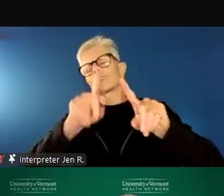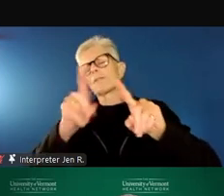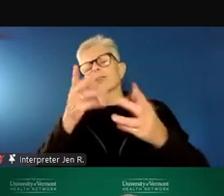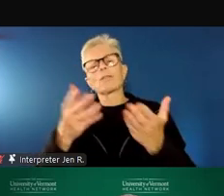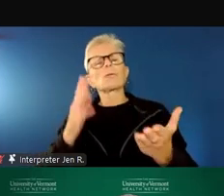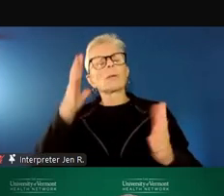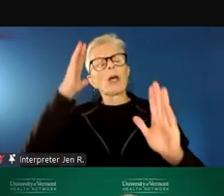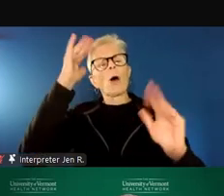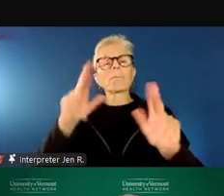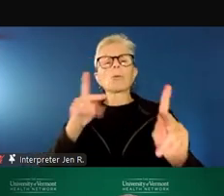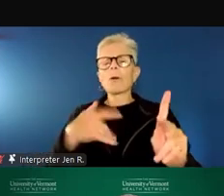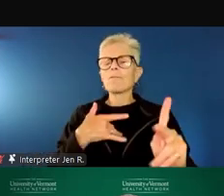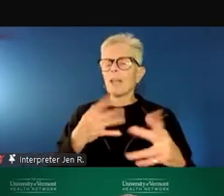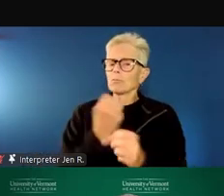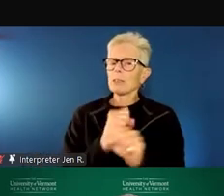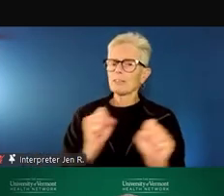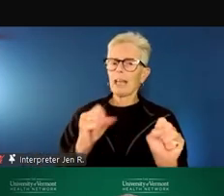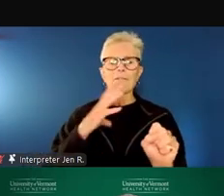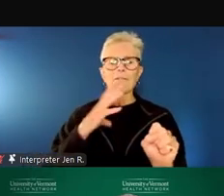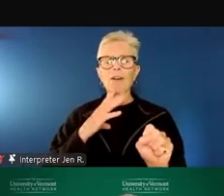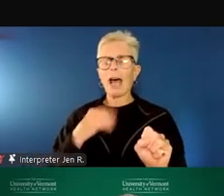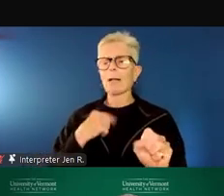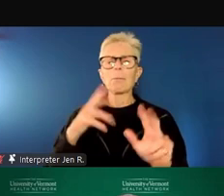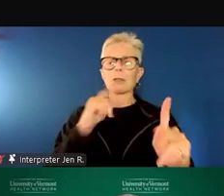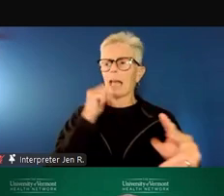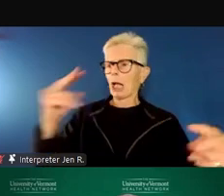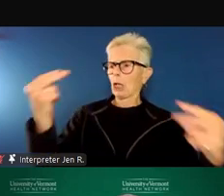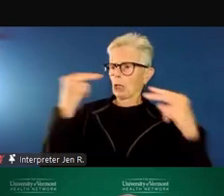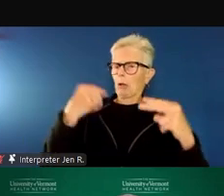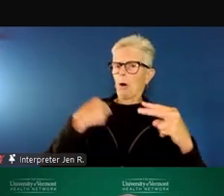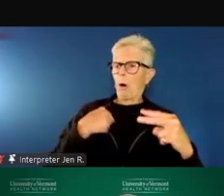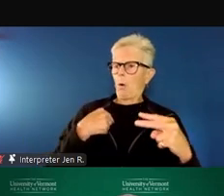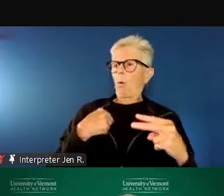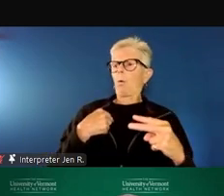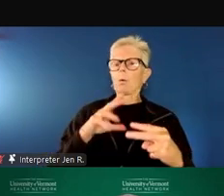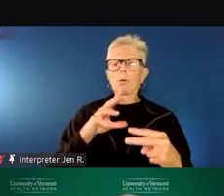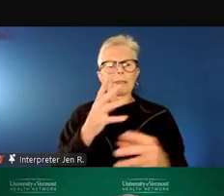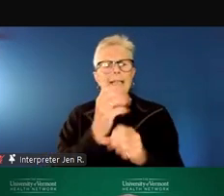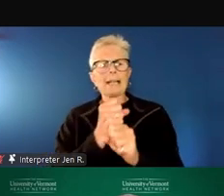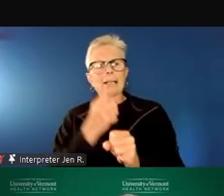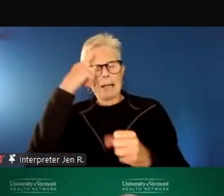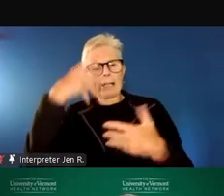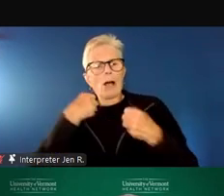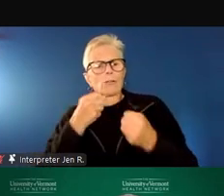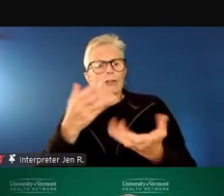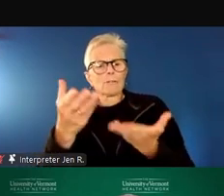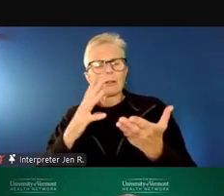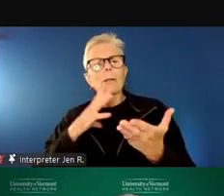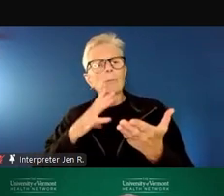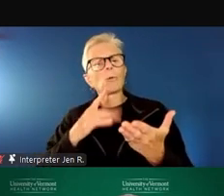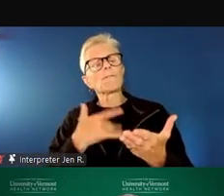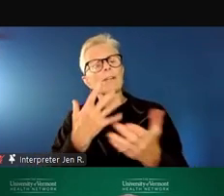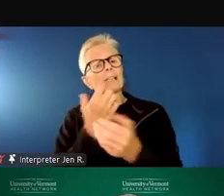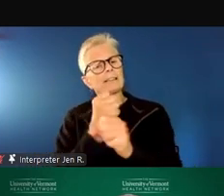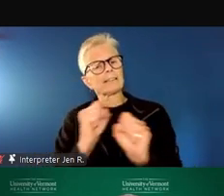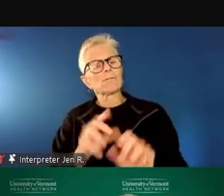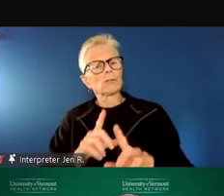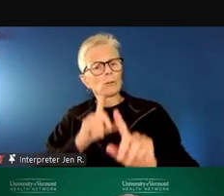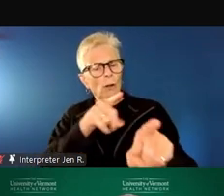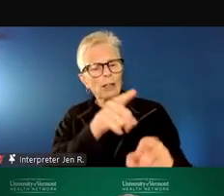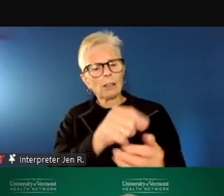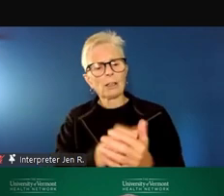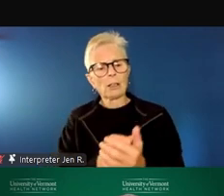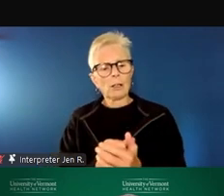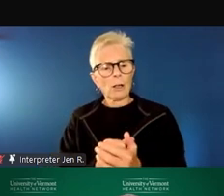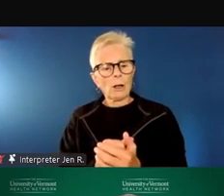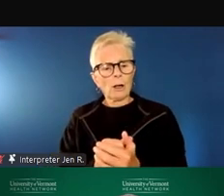awarded a grant from the Department of Mental Health that is funding about 10% of the program in the first year